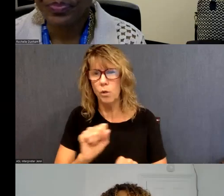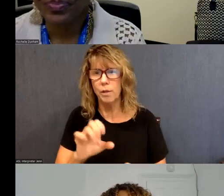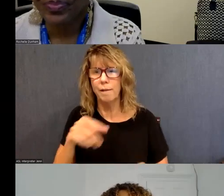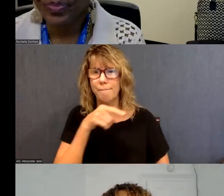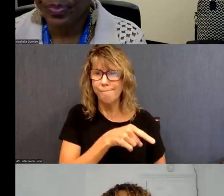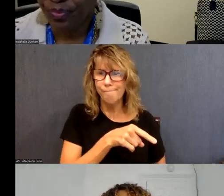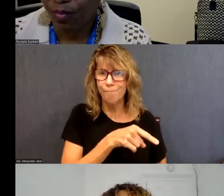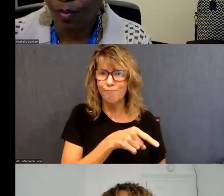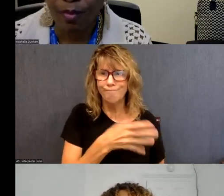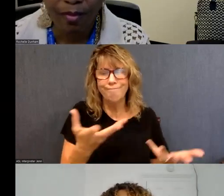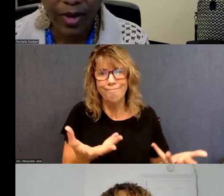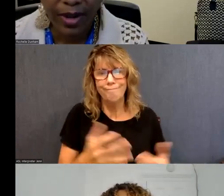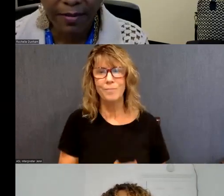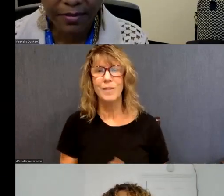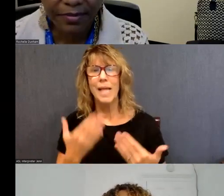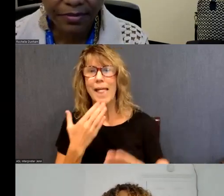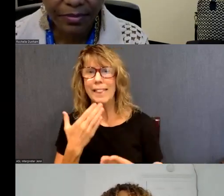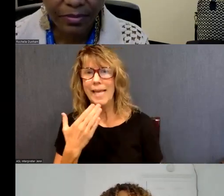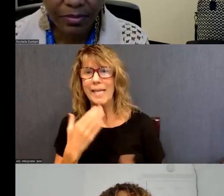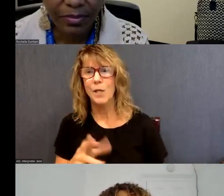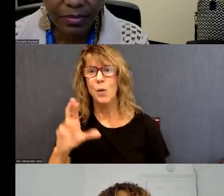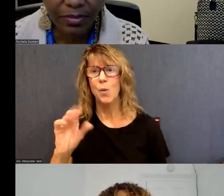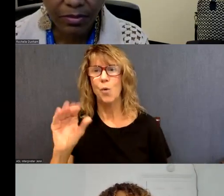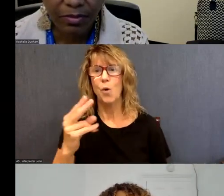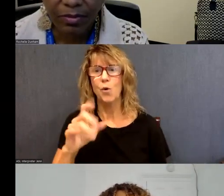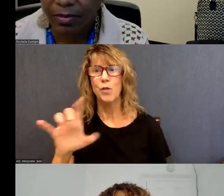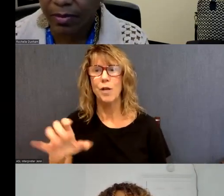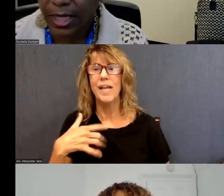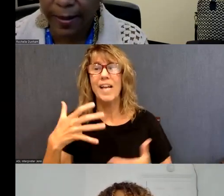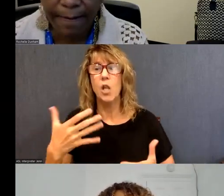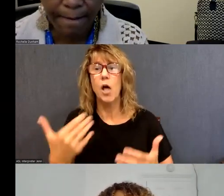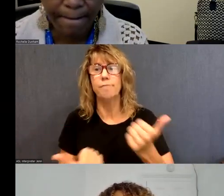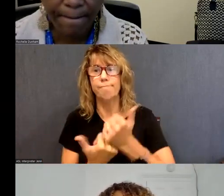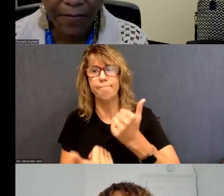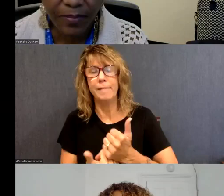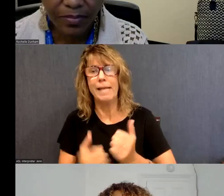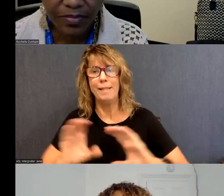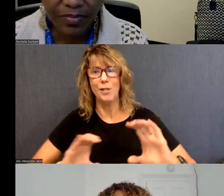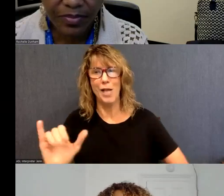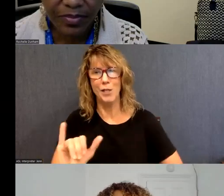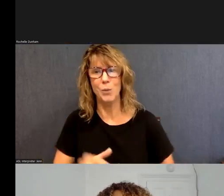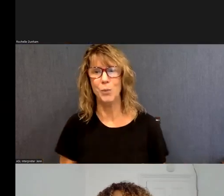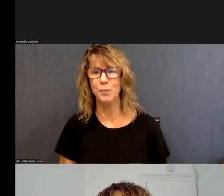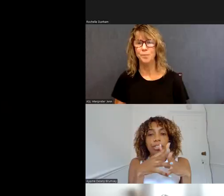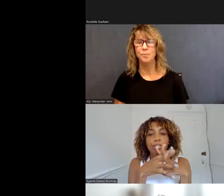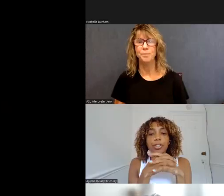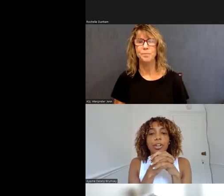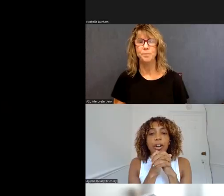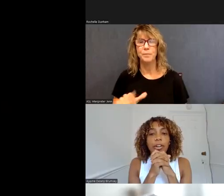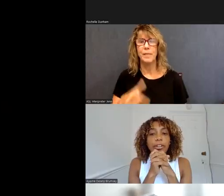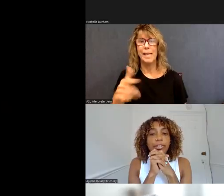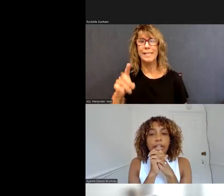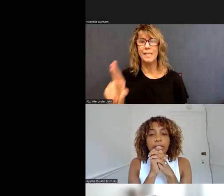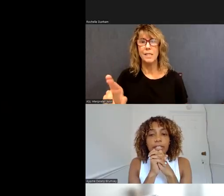you. Thank you so much, Michelle. Um, you're getting a lot of validation in the chat as well. Um, next up, Dr.